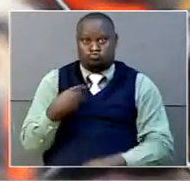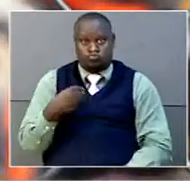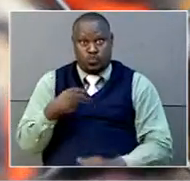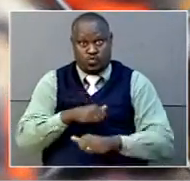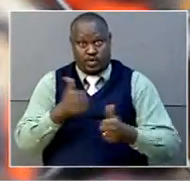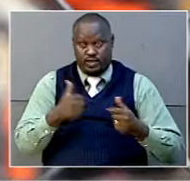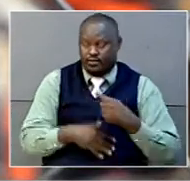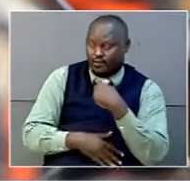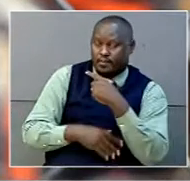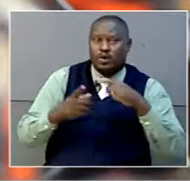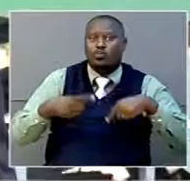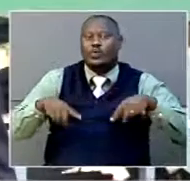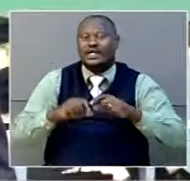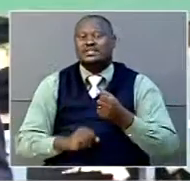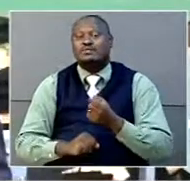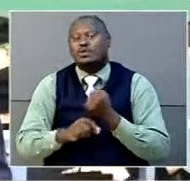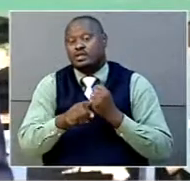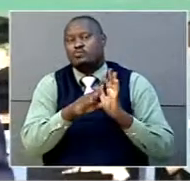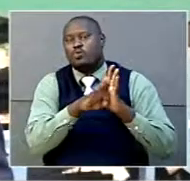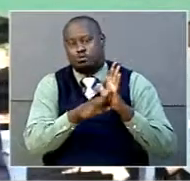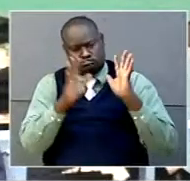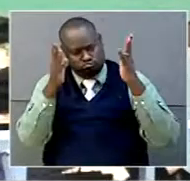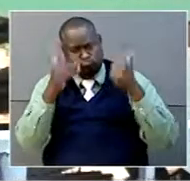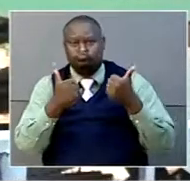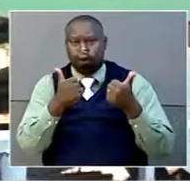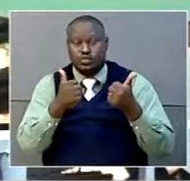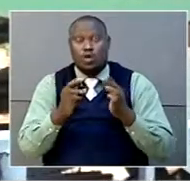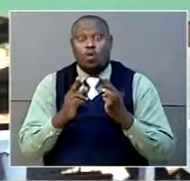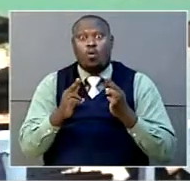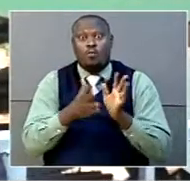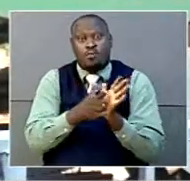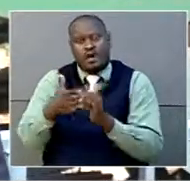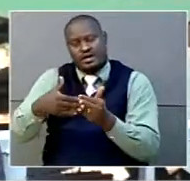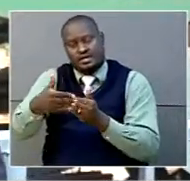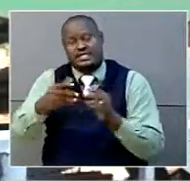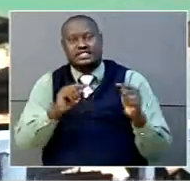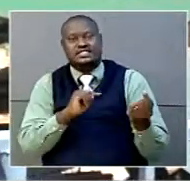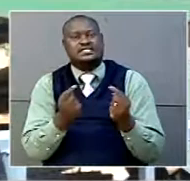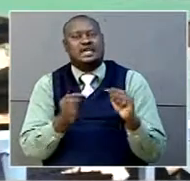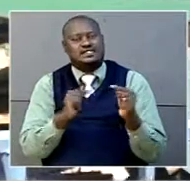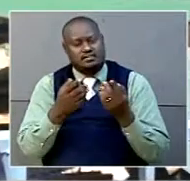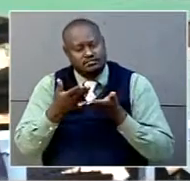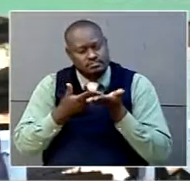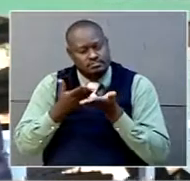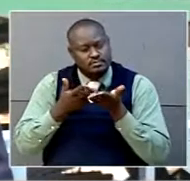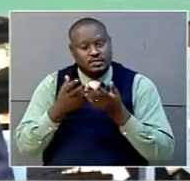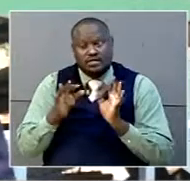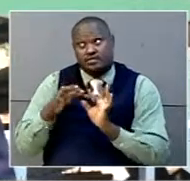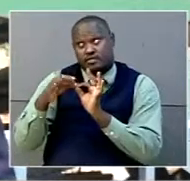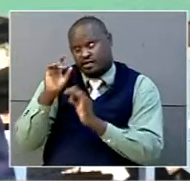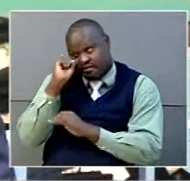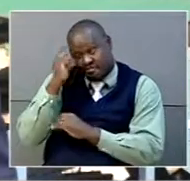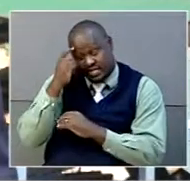that endeavor, and we hope that we can have a discussion, we can have a conversation with the government